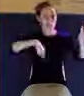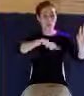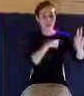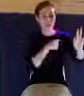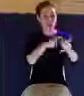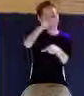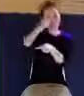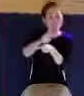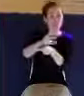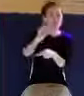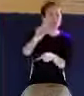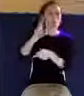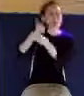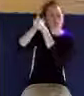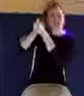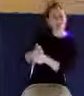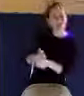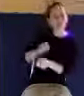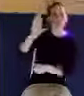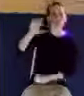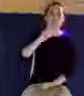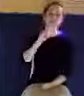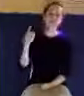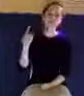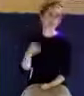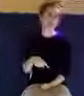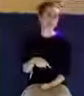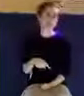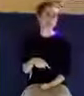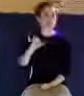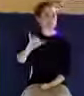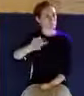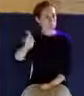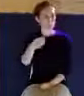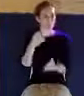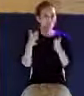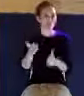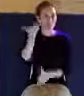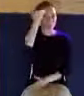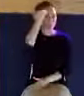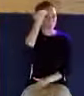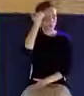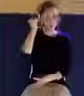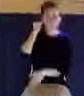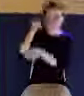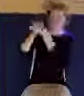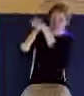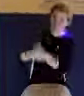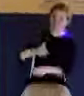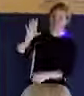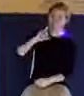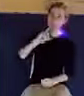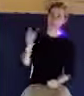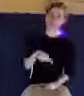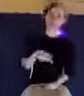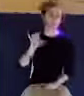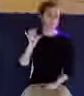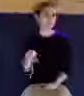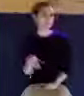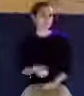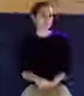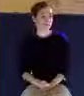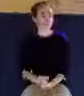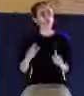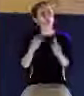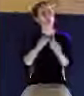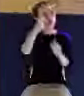what? Commandments. This is how you know if you keep his commandments. Now, again, the word for